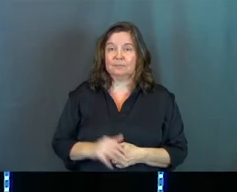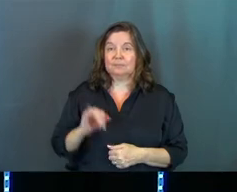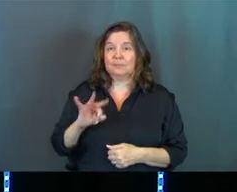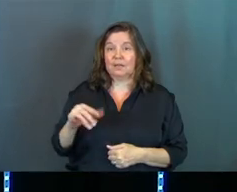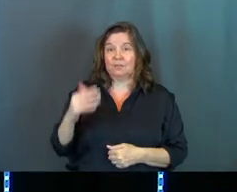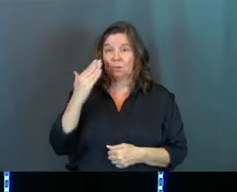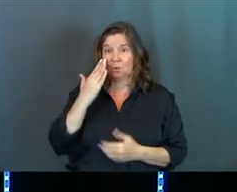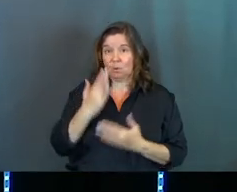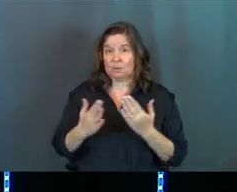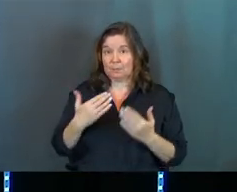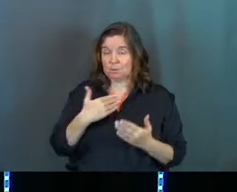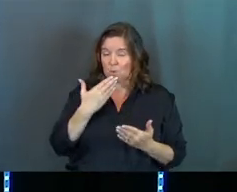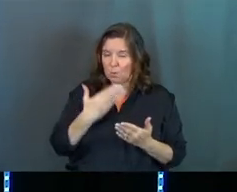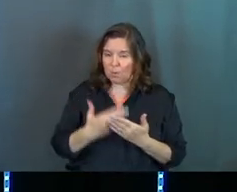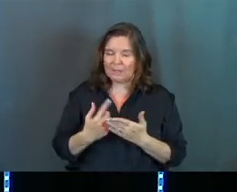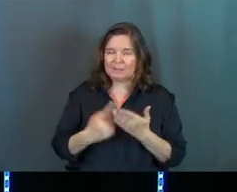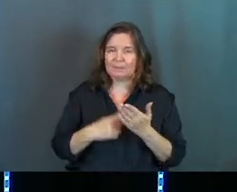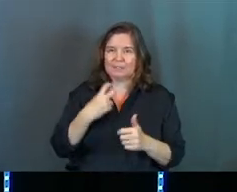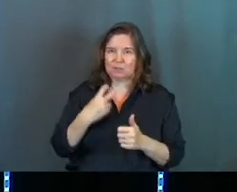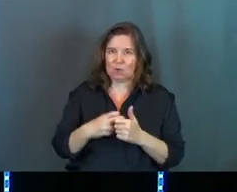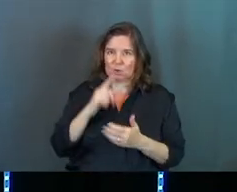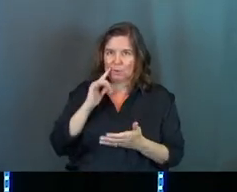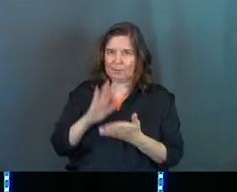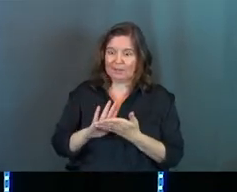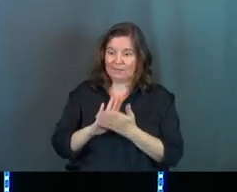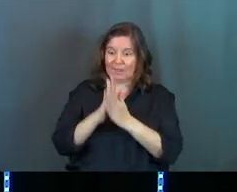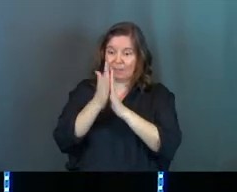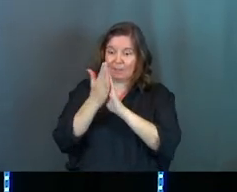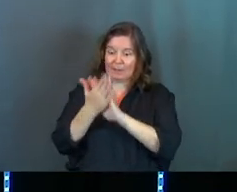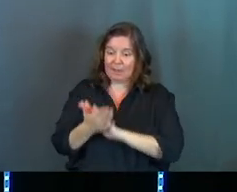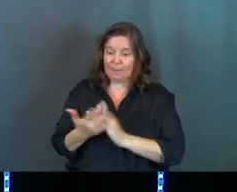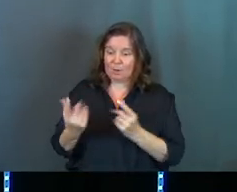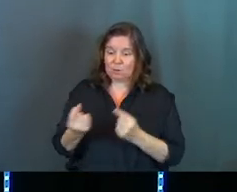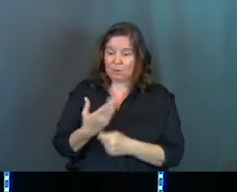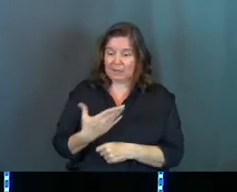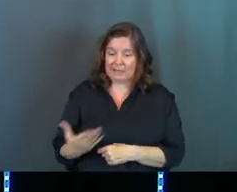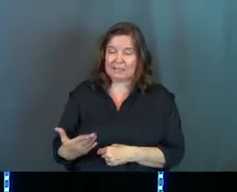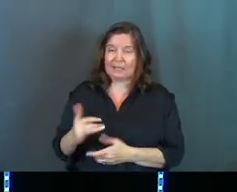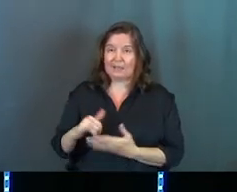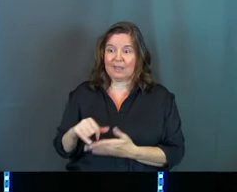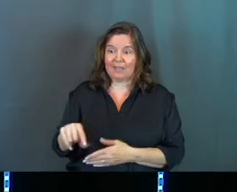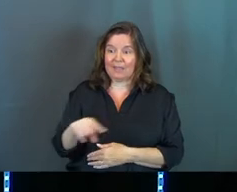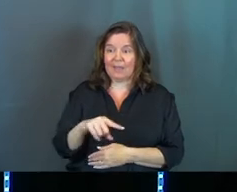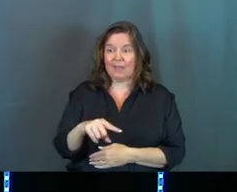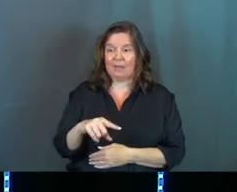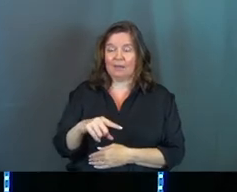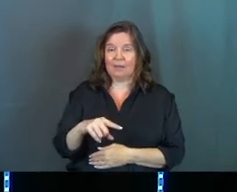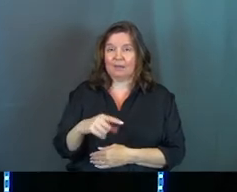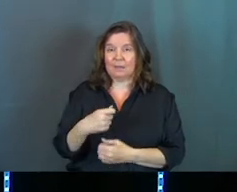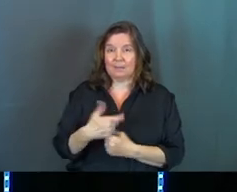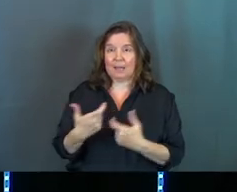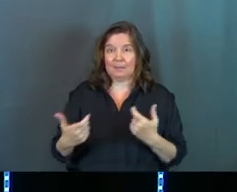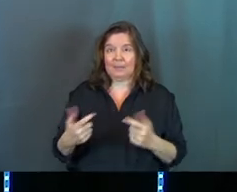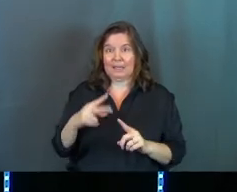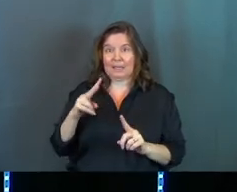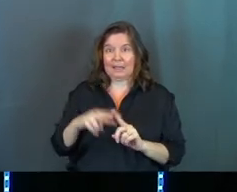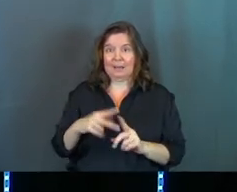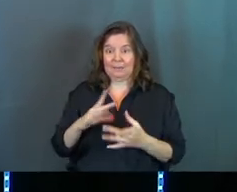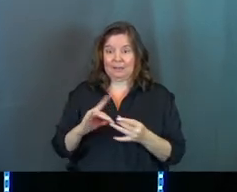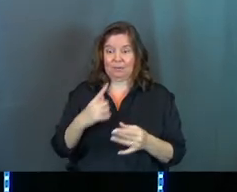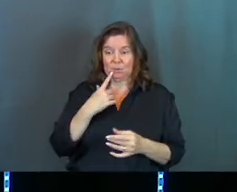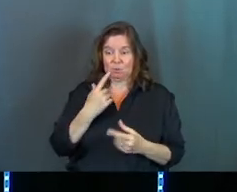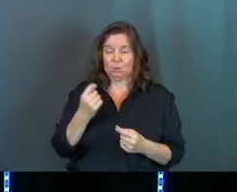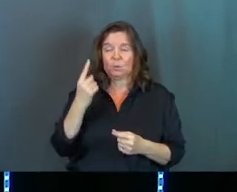If you know somebody so well, sometimes it's hard to believe that they are becoming or doing things that they make big claims that they're doing.